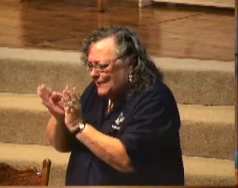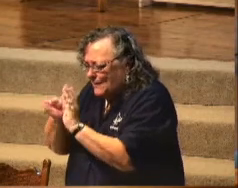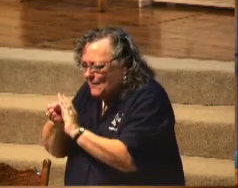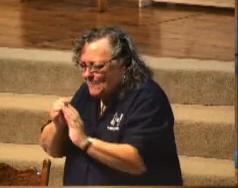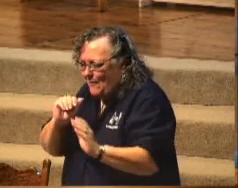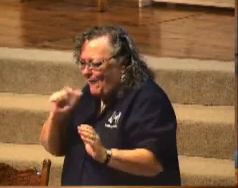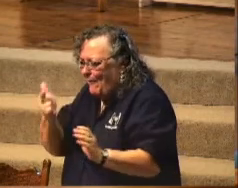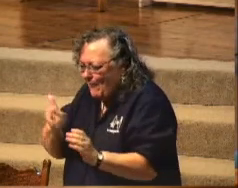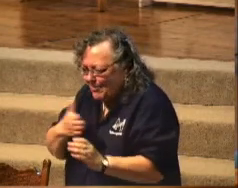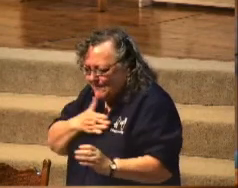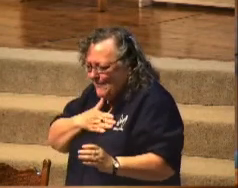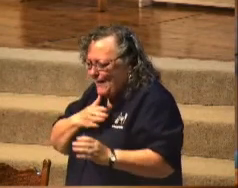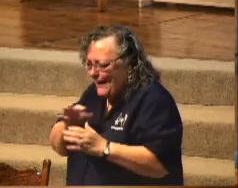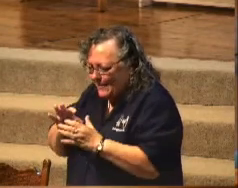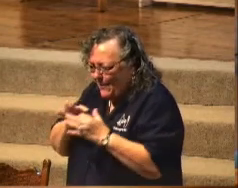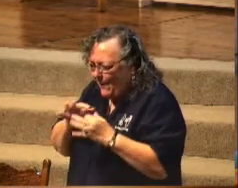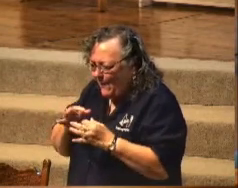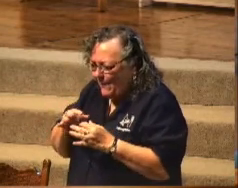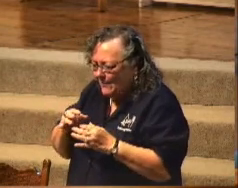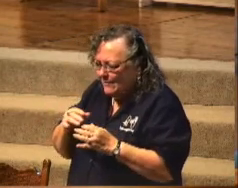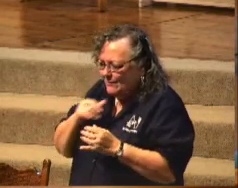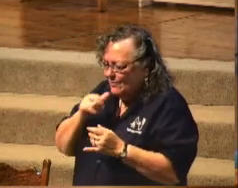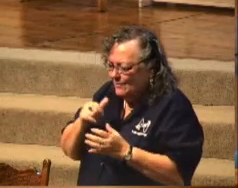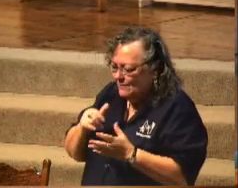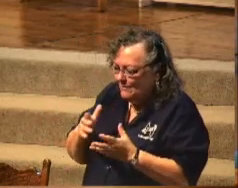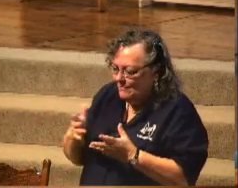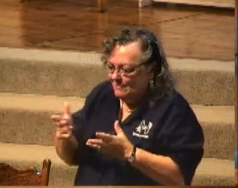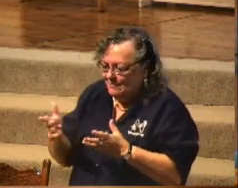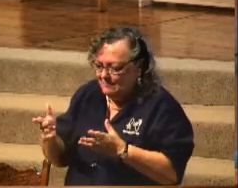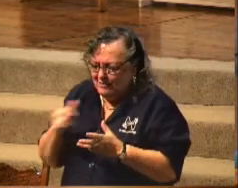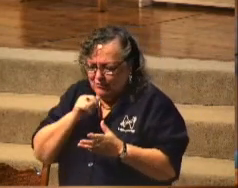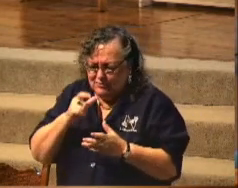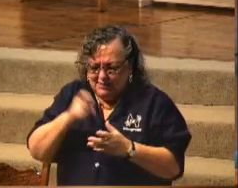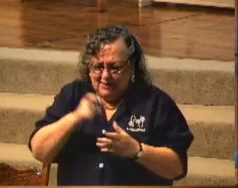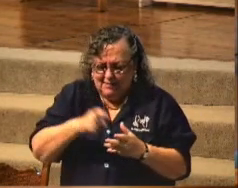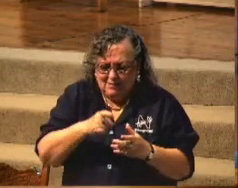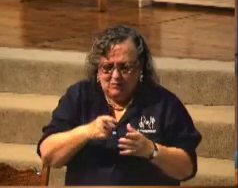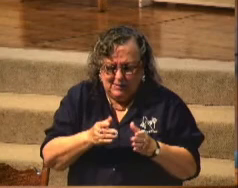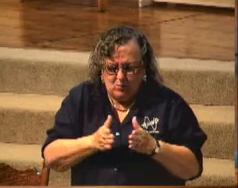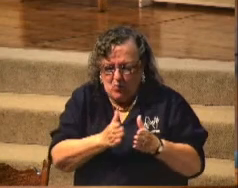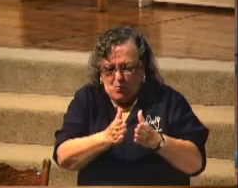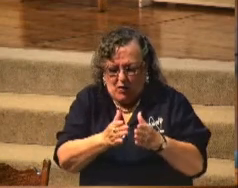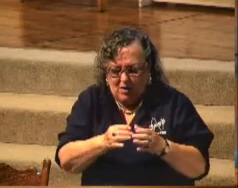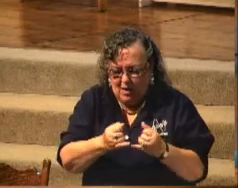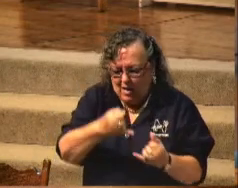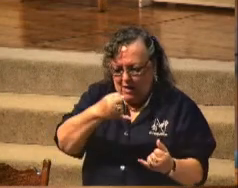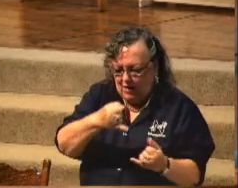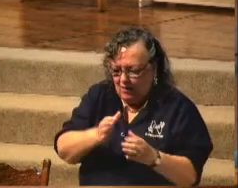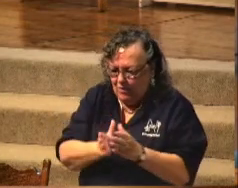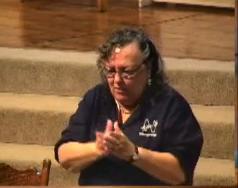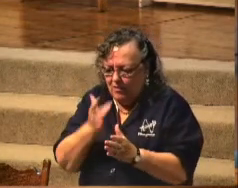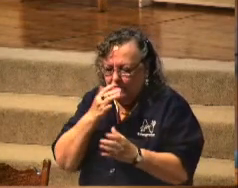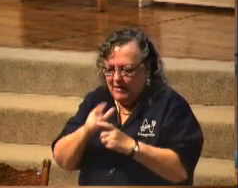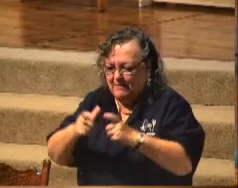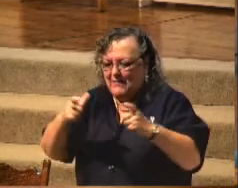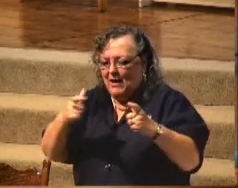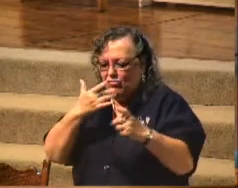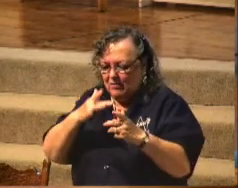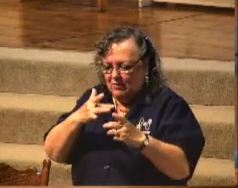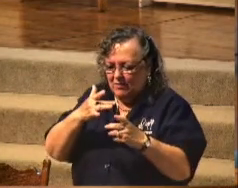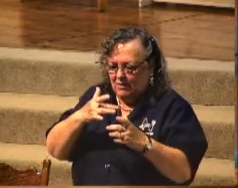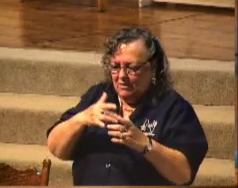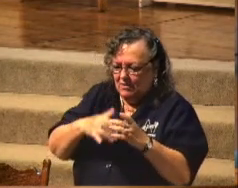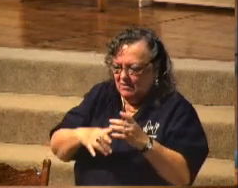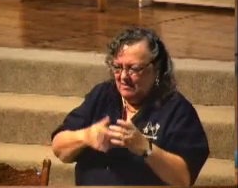I need not the vessel with pride of itself, nor the one who is narrow to sit on the shelf, nor the one who is big-mouthed and shallow and